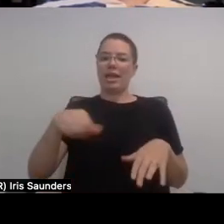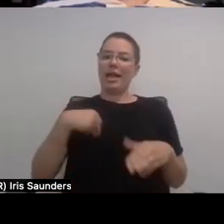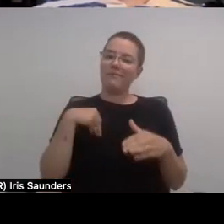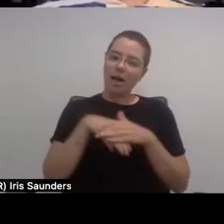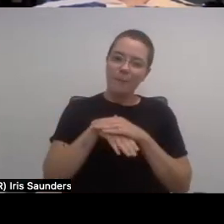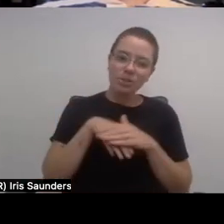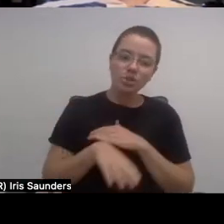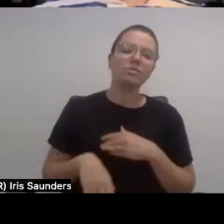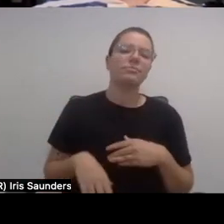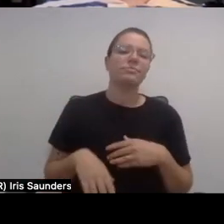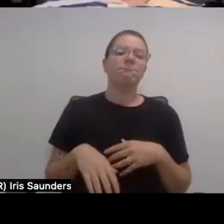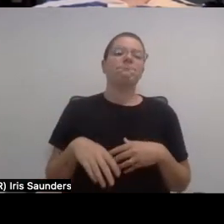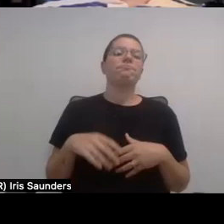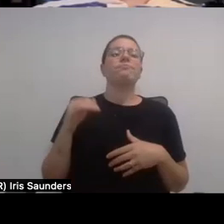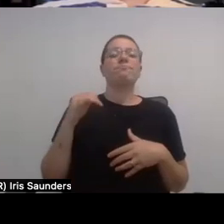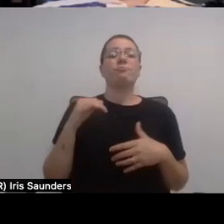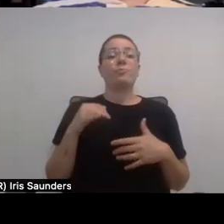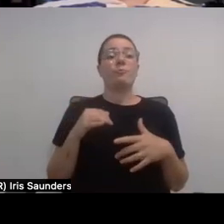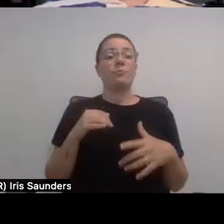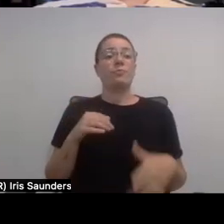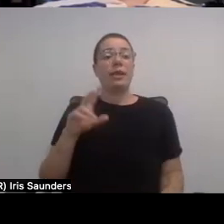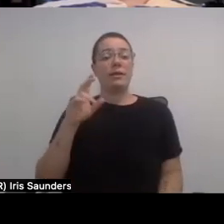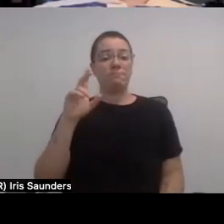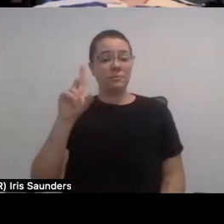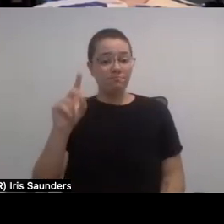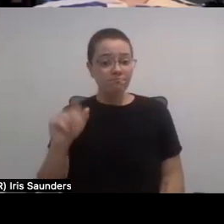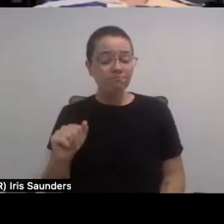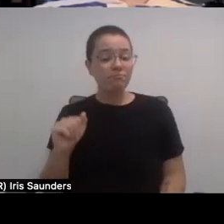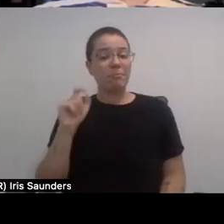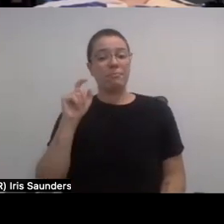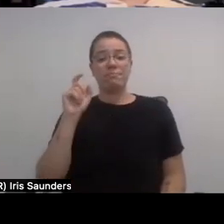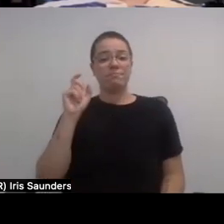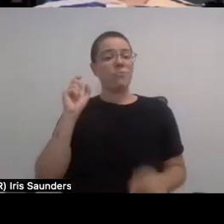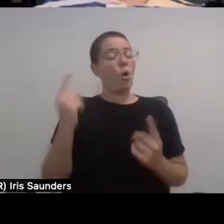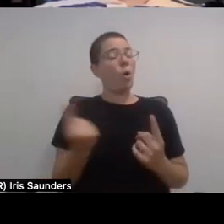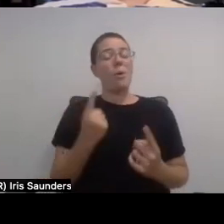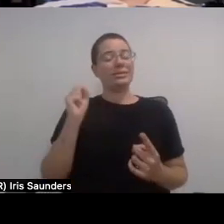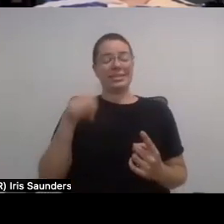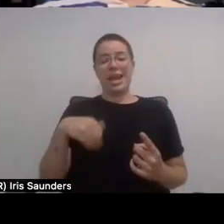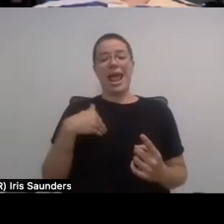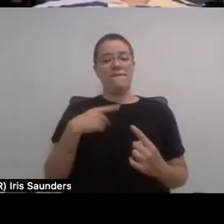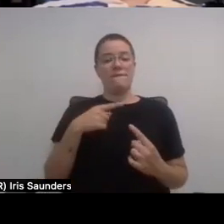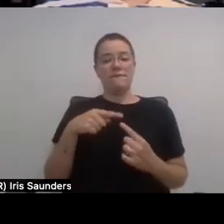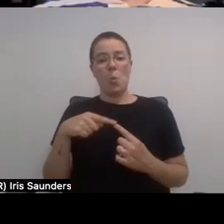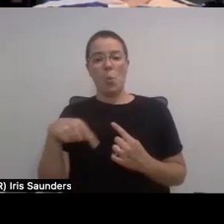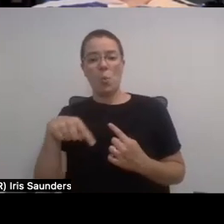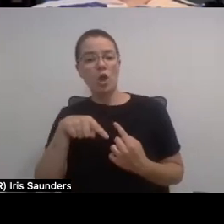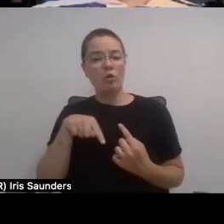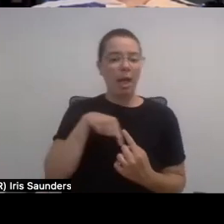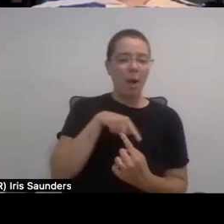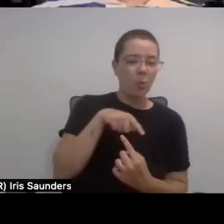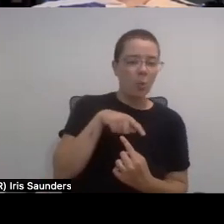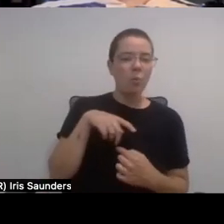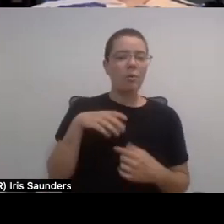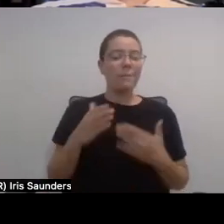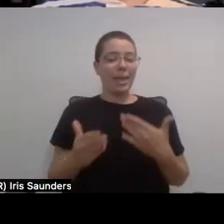comes to disability. There's always workarounds. There's always ways to do something. They may look different,